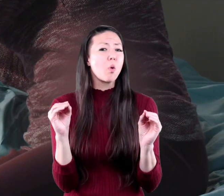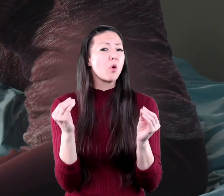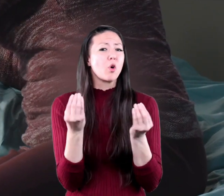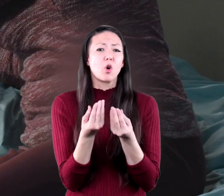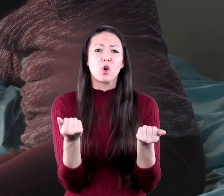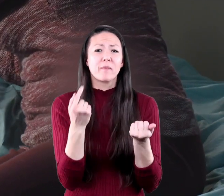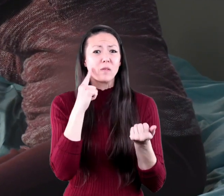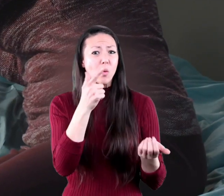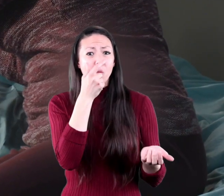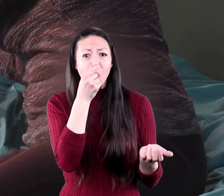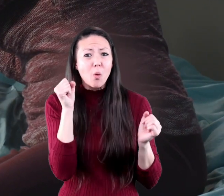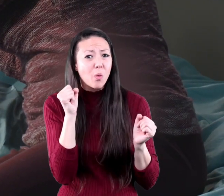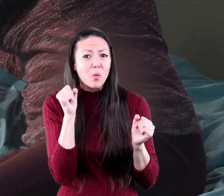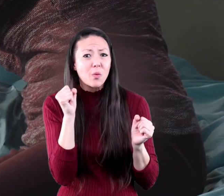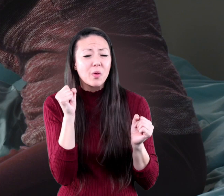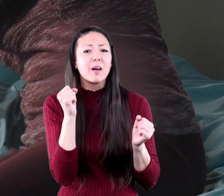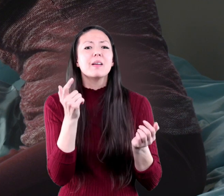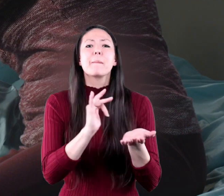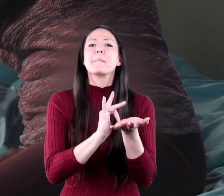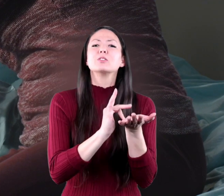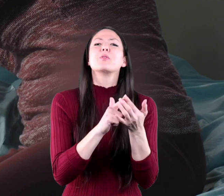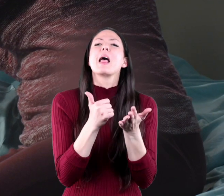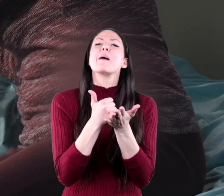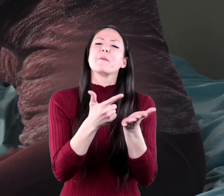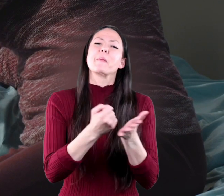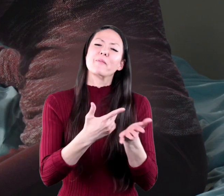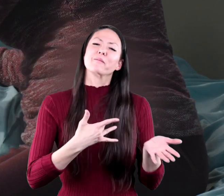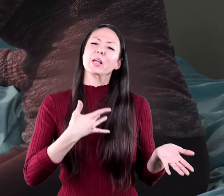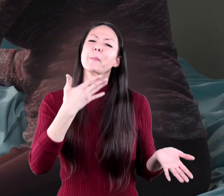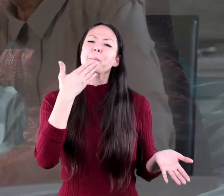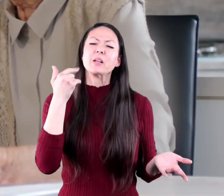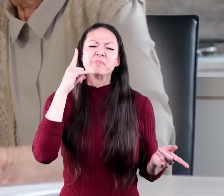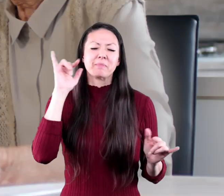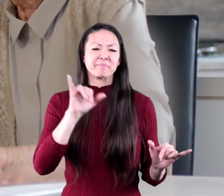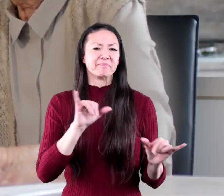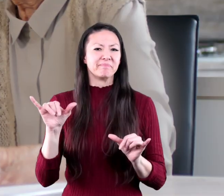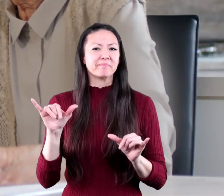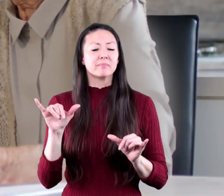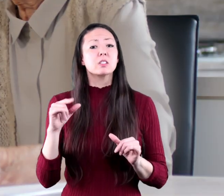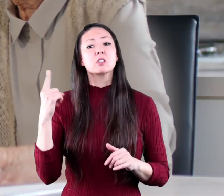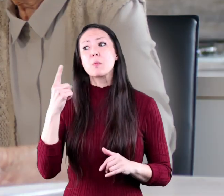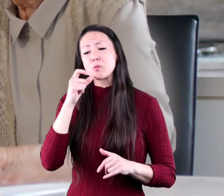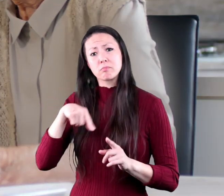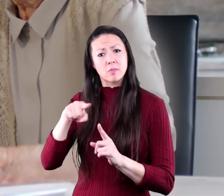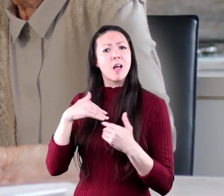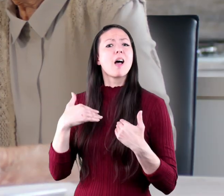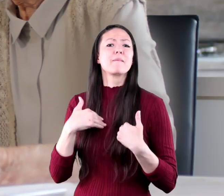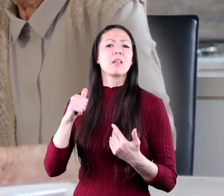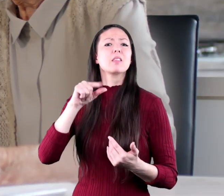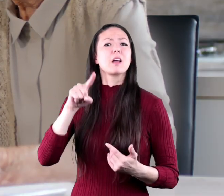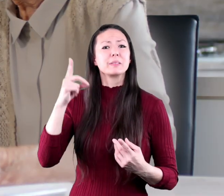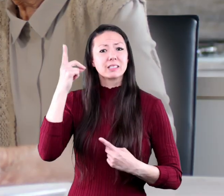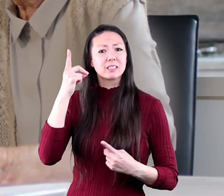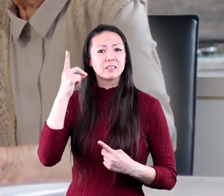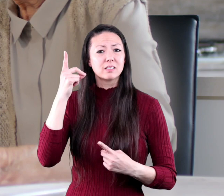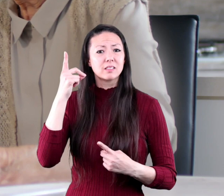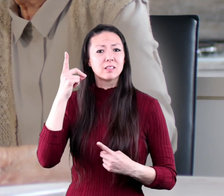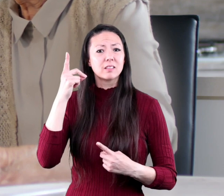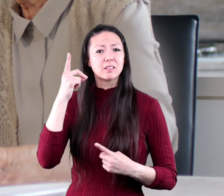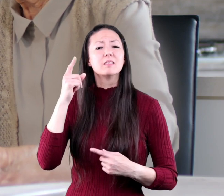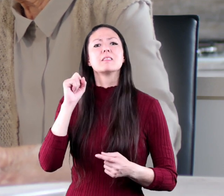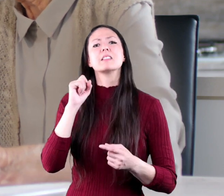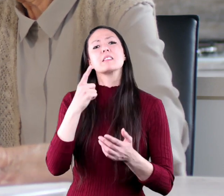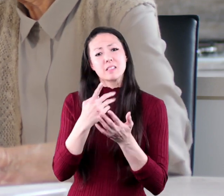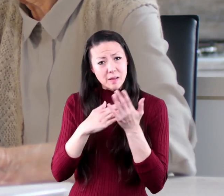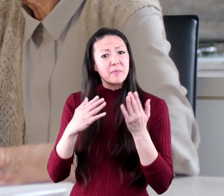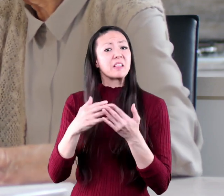cold but there are medicines to help you feel better if you know someone who has Alzheimer's disease there are some things